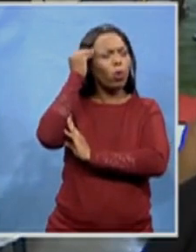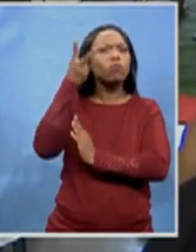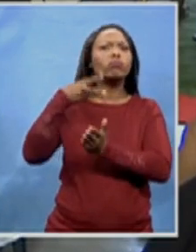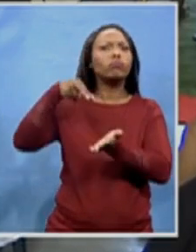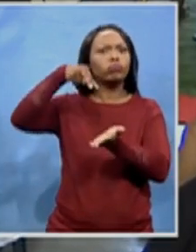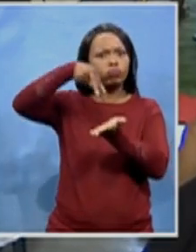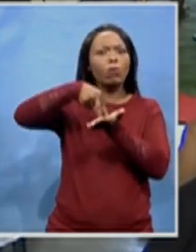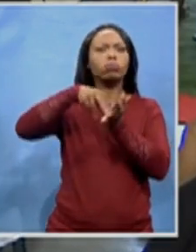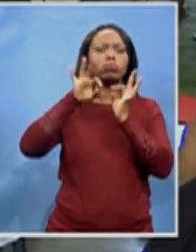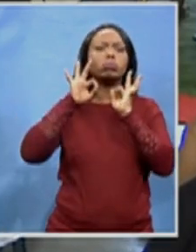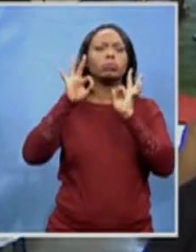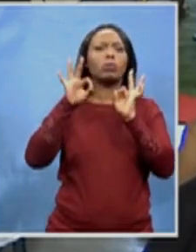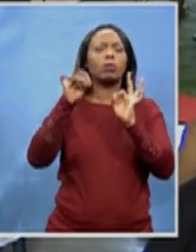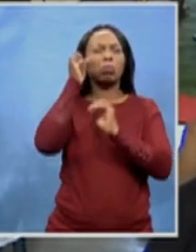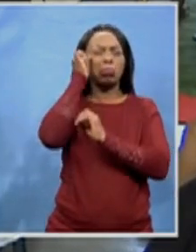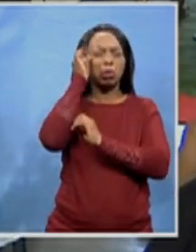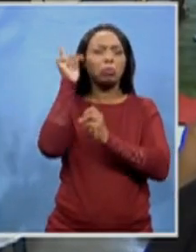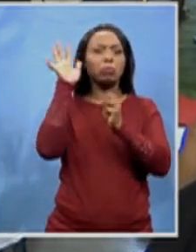generation, as I was indicating earlier,